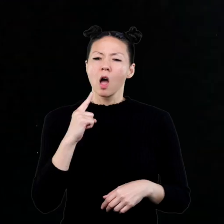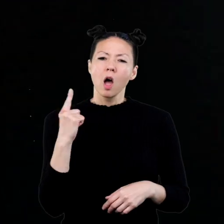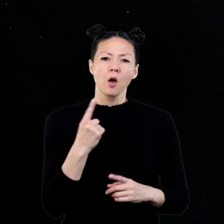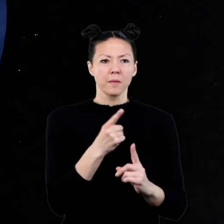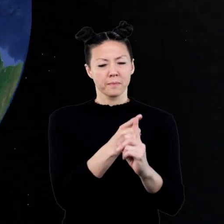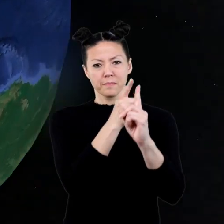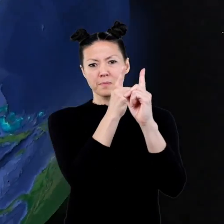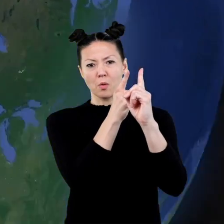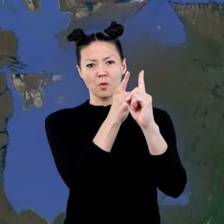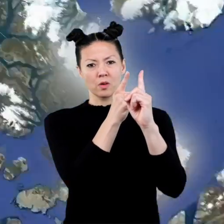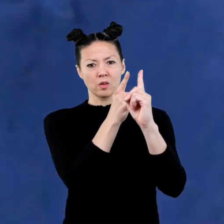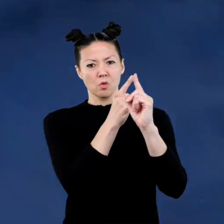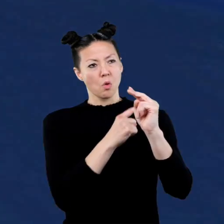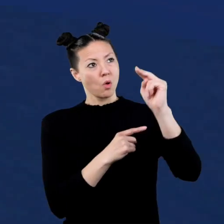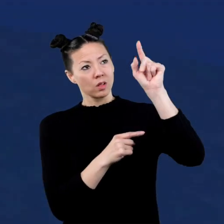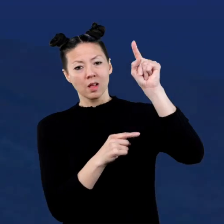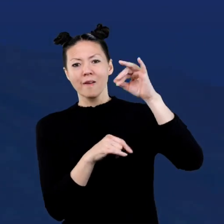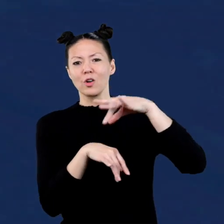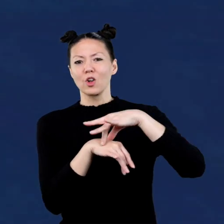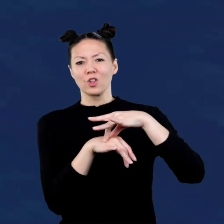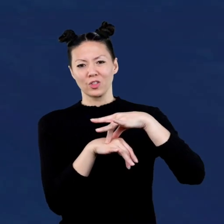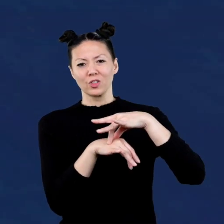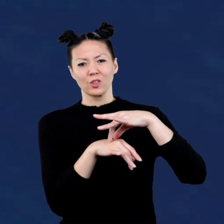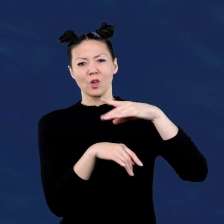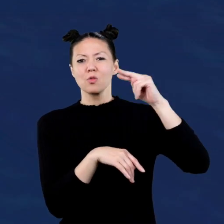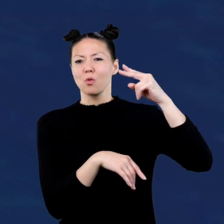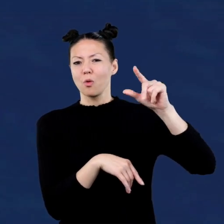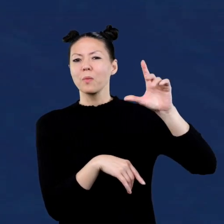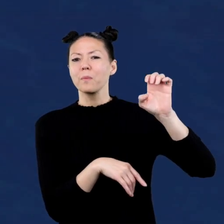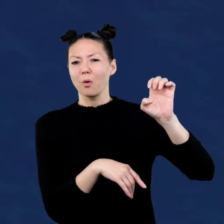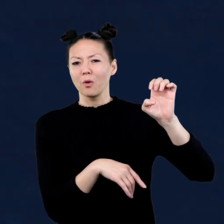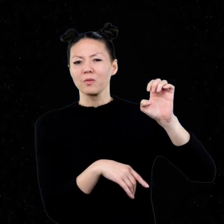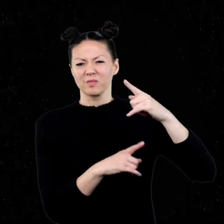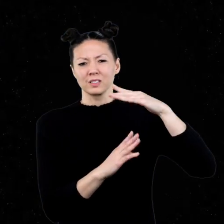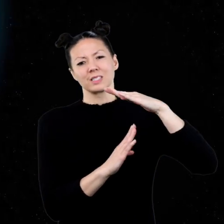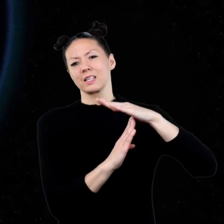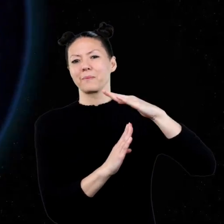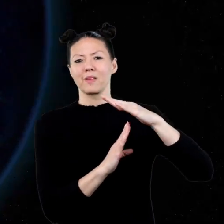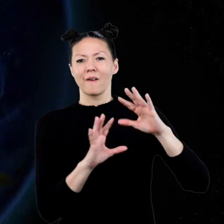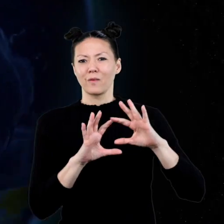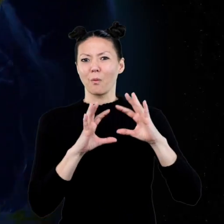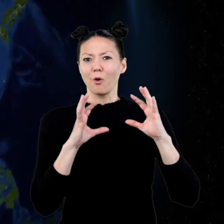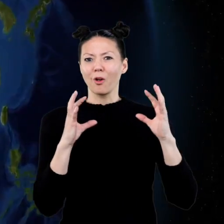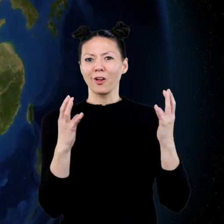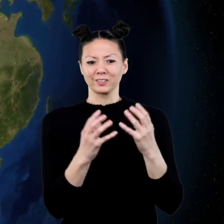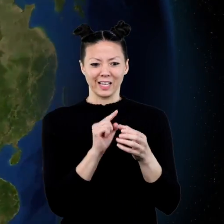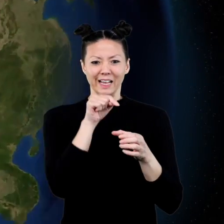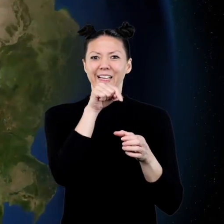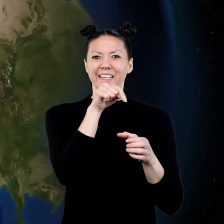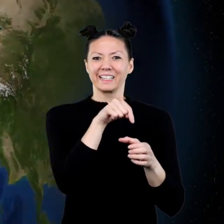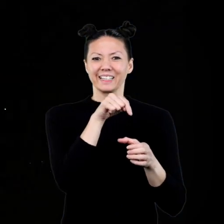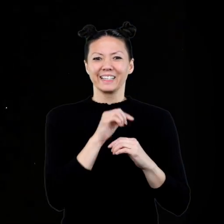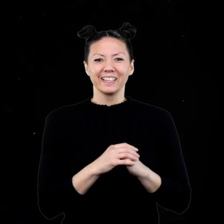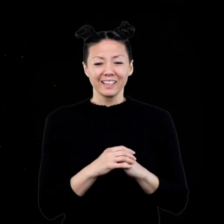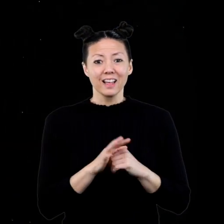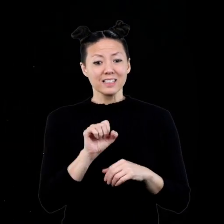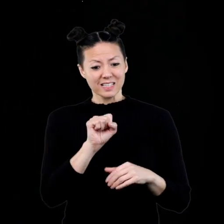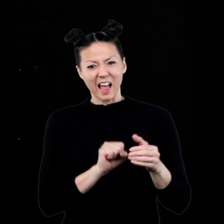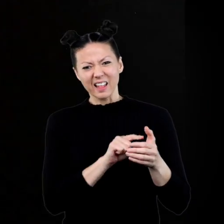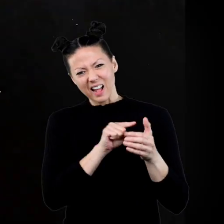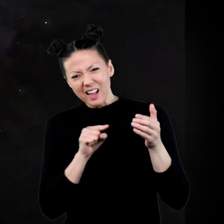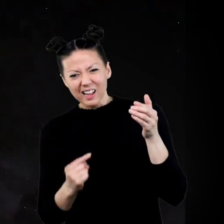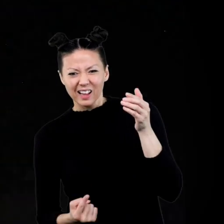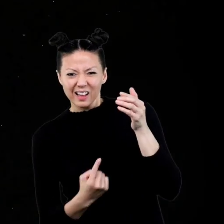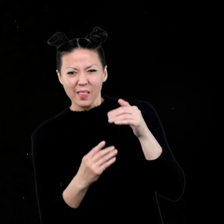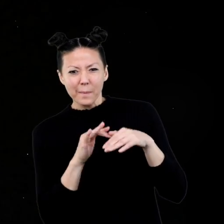always points to the north pole of the earth, which is sometimes called the top of the world. South